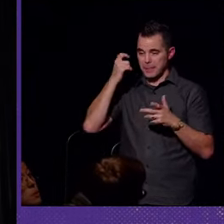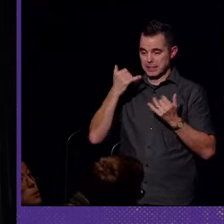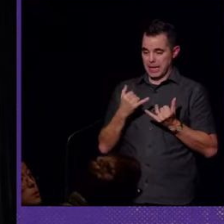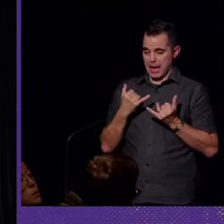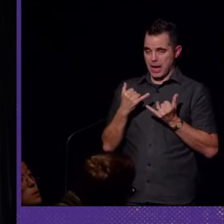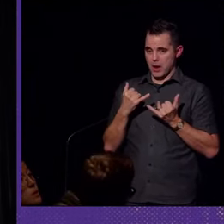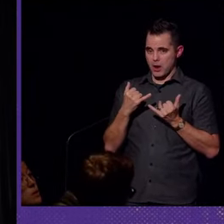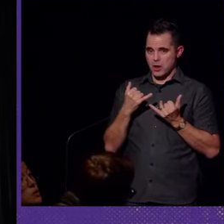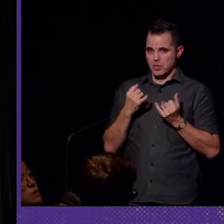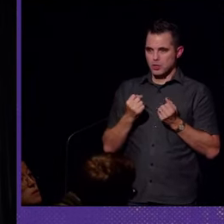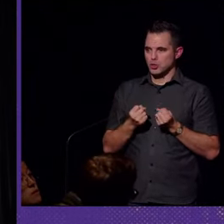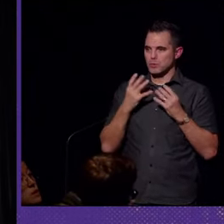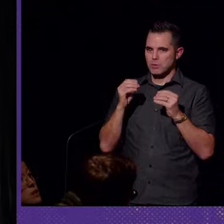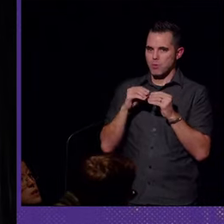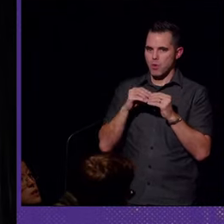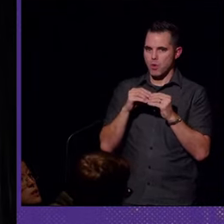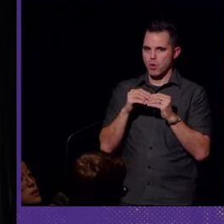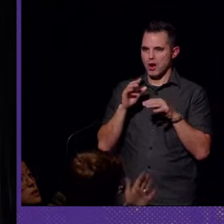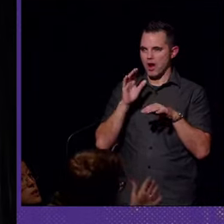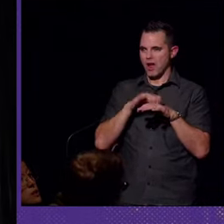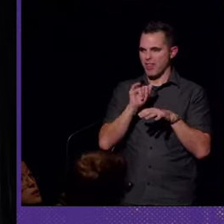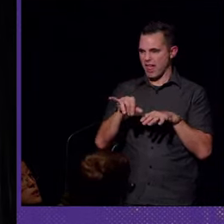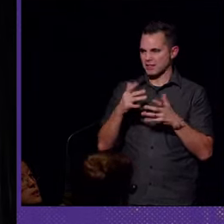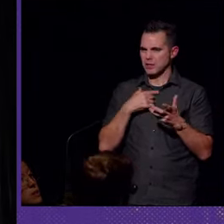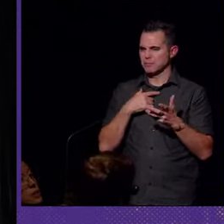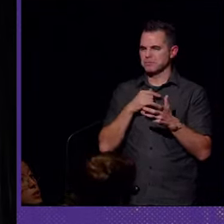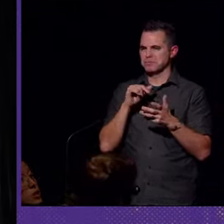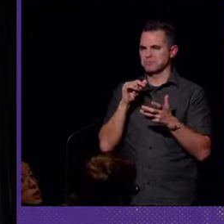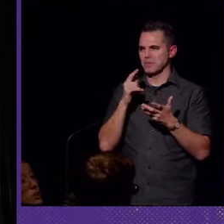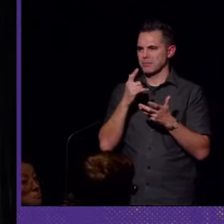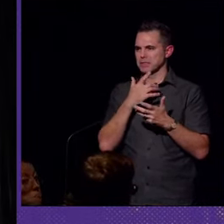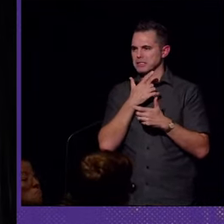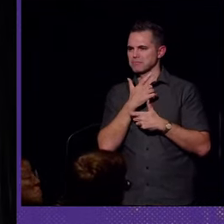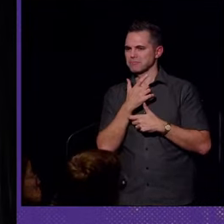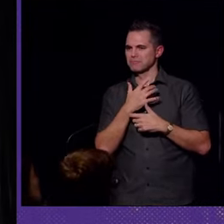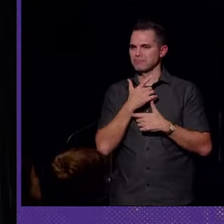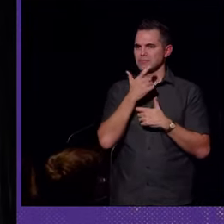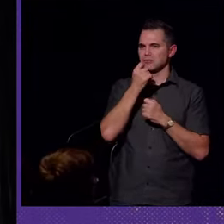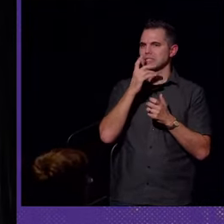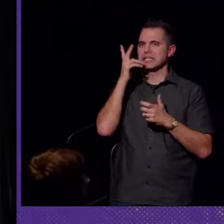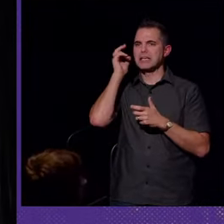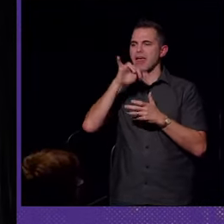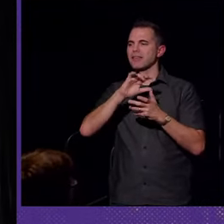now there's so much more on that end. So I'd love to hear how that is.